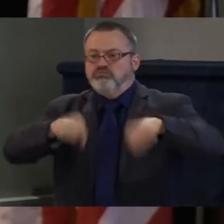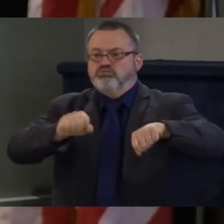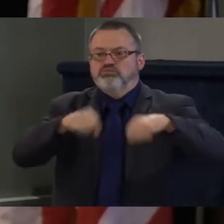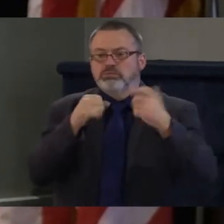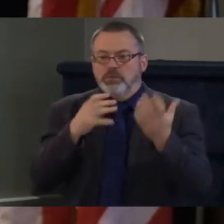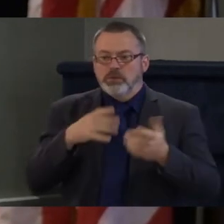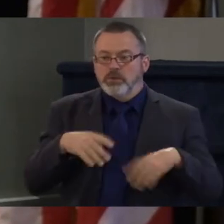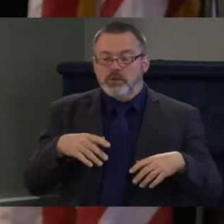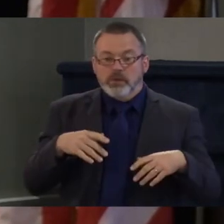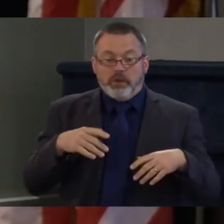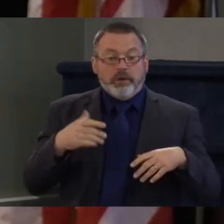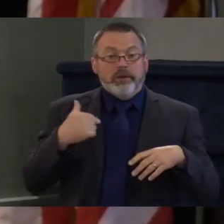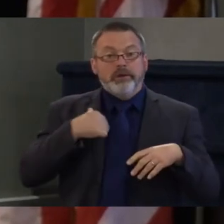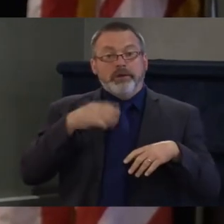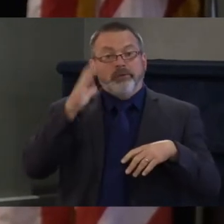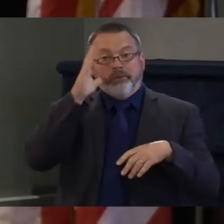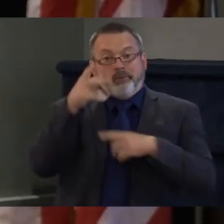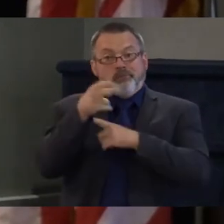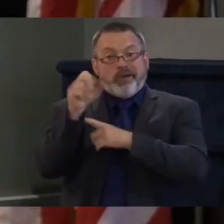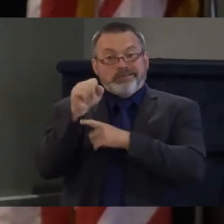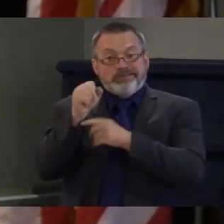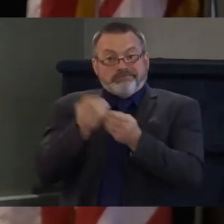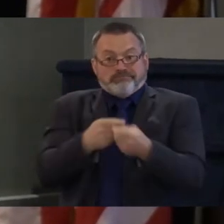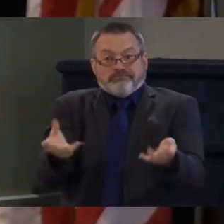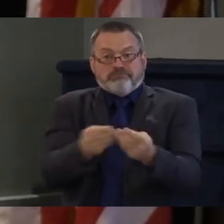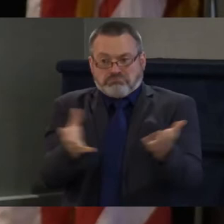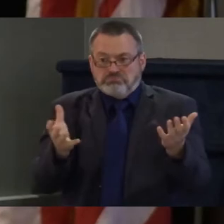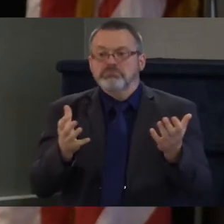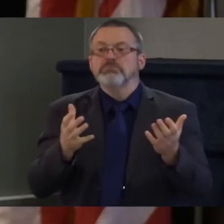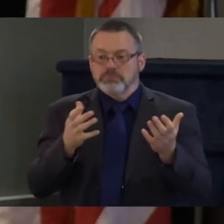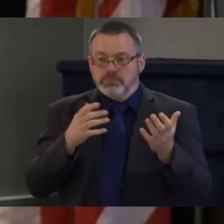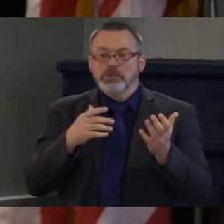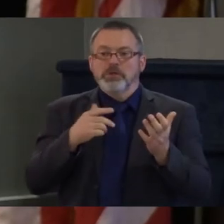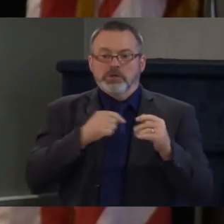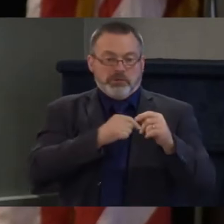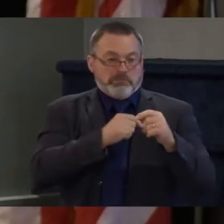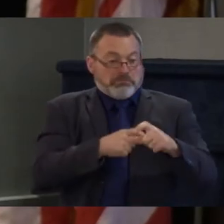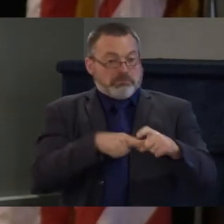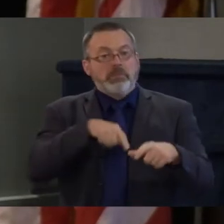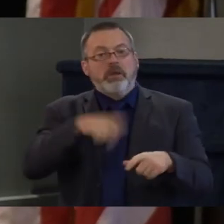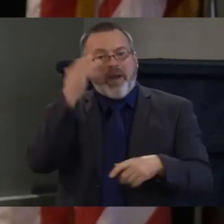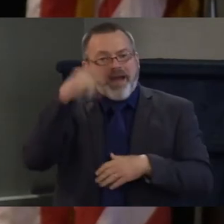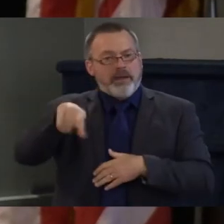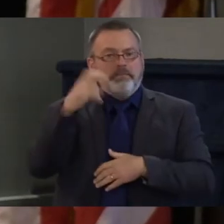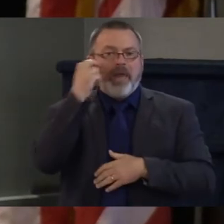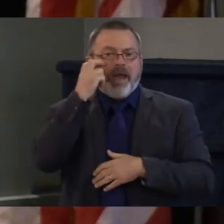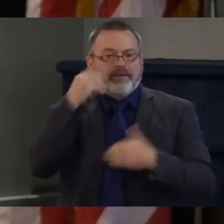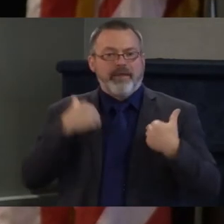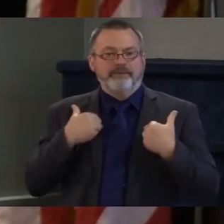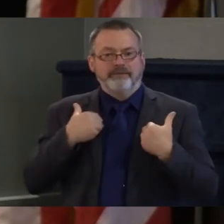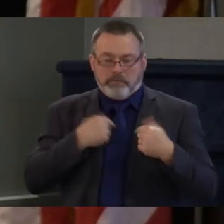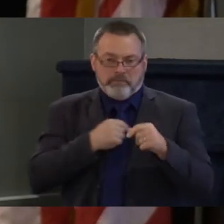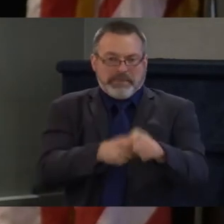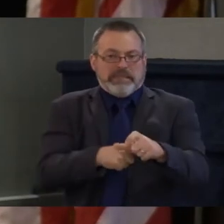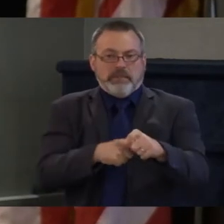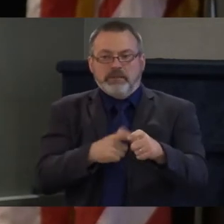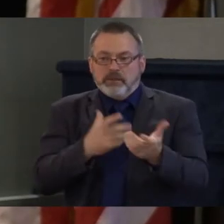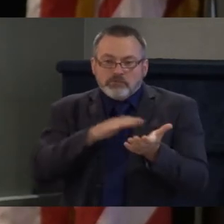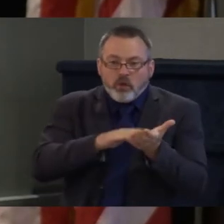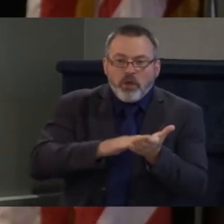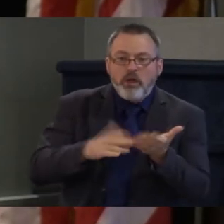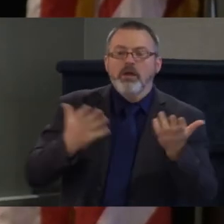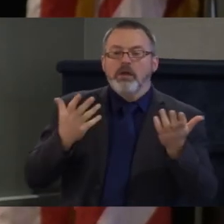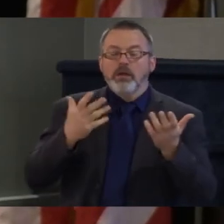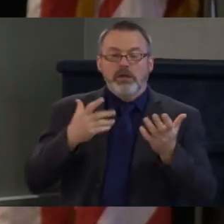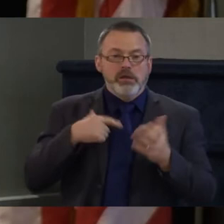and so it was okay how do we navigate so that you can join our volunteer zoom meetings how can you work with the software how